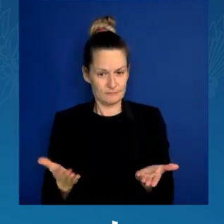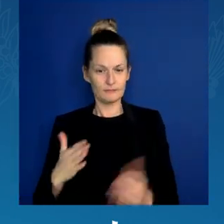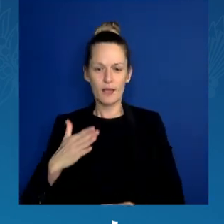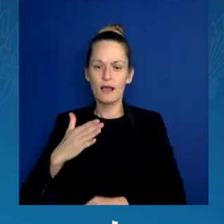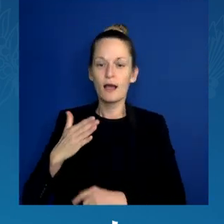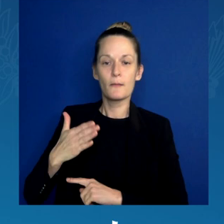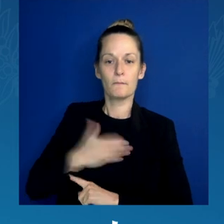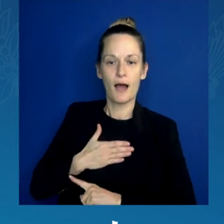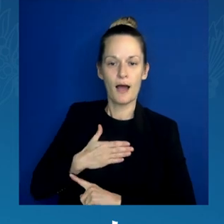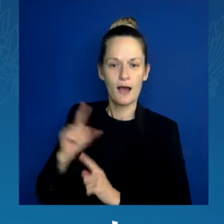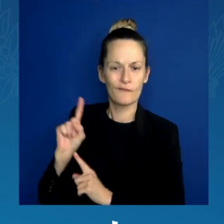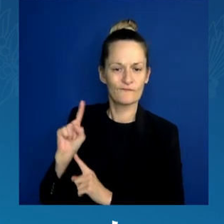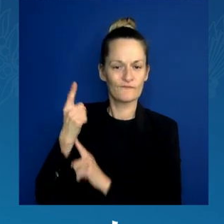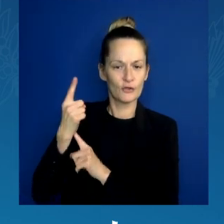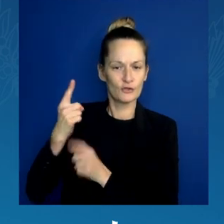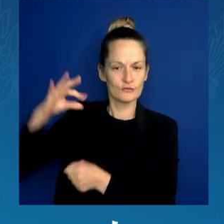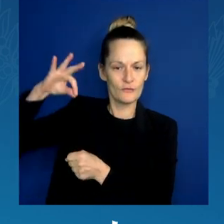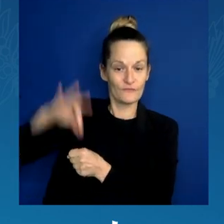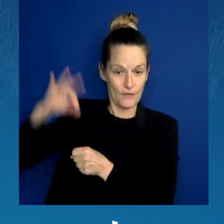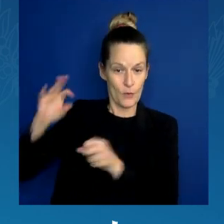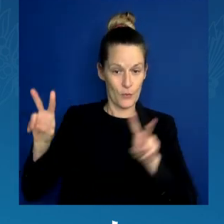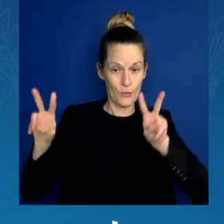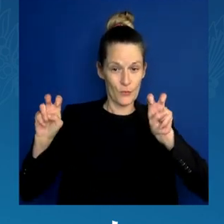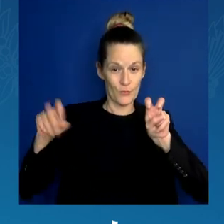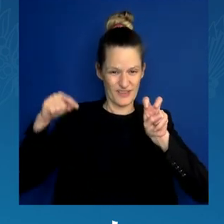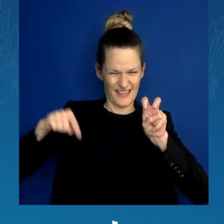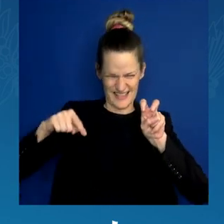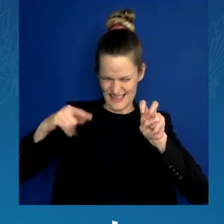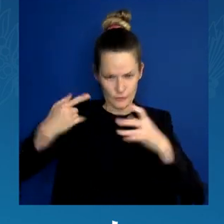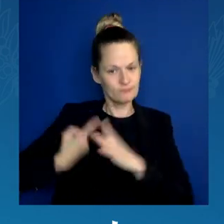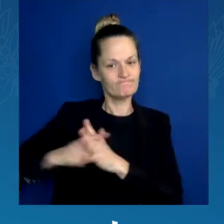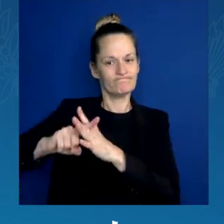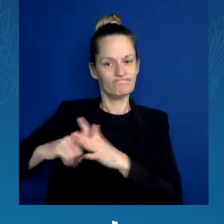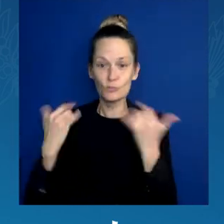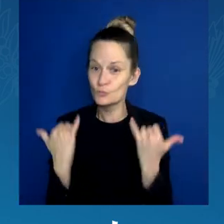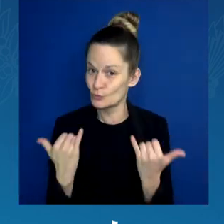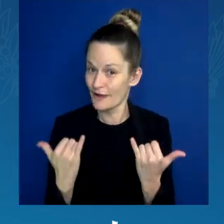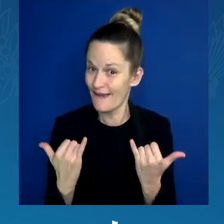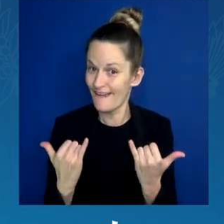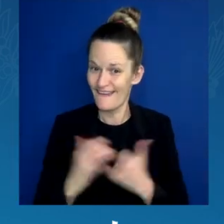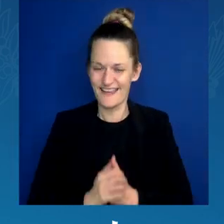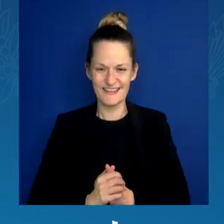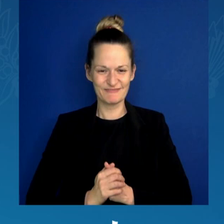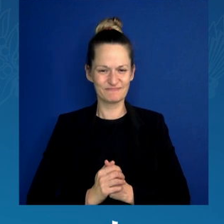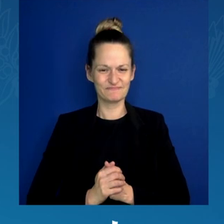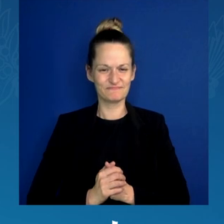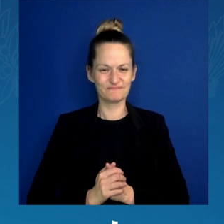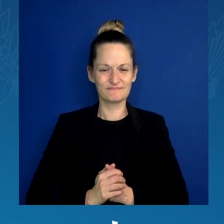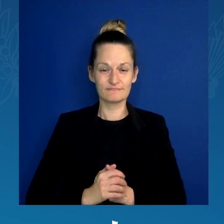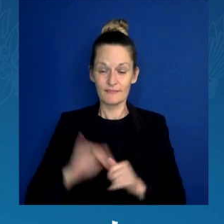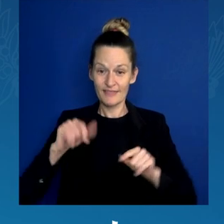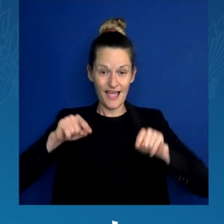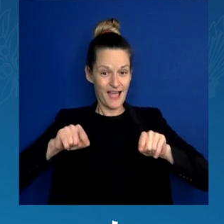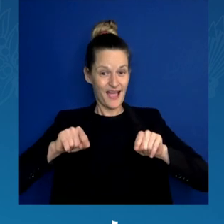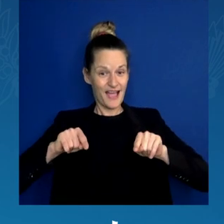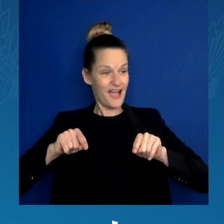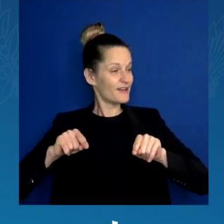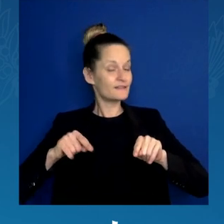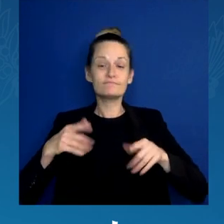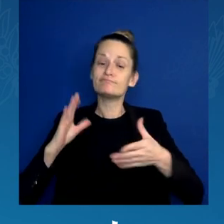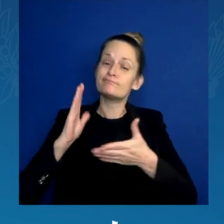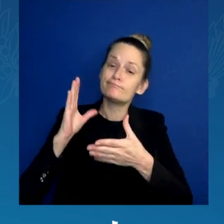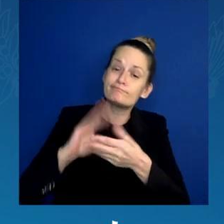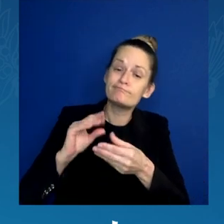This is not just about talk. This is not just about talk. This is about action. So I want everybody to get out their phone.